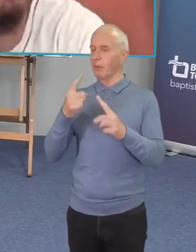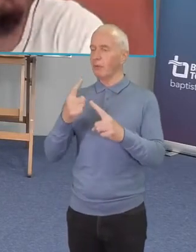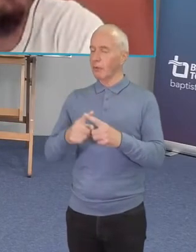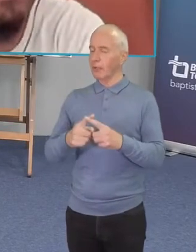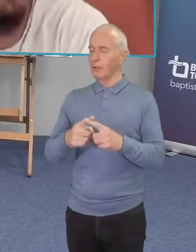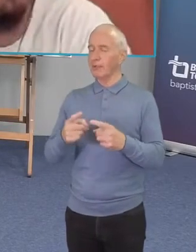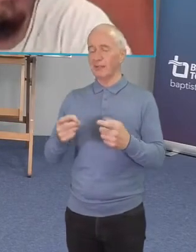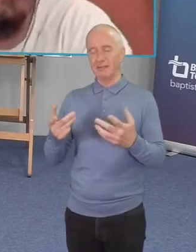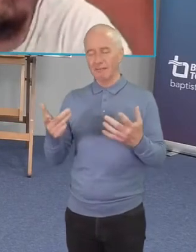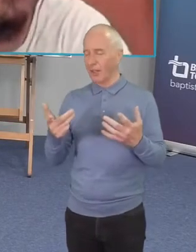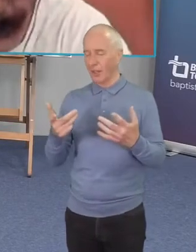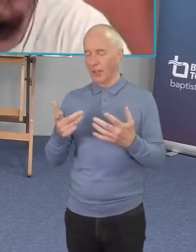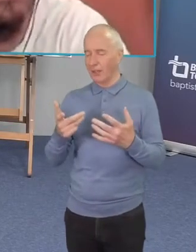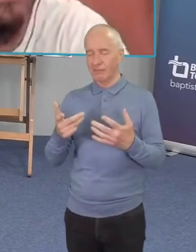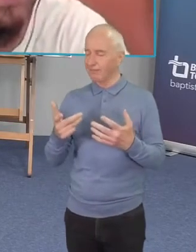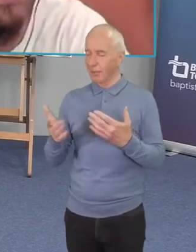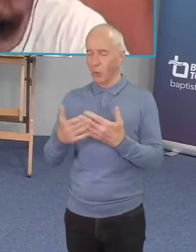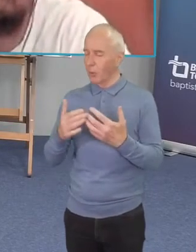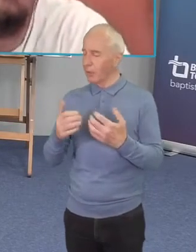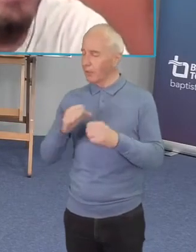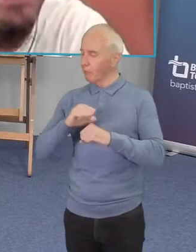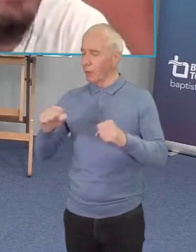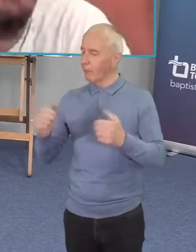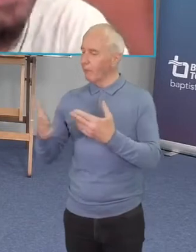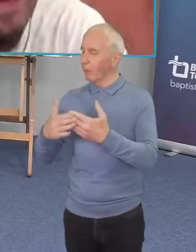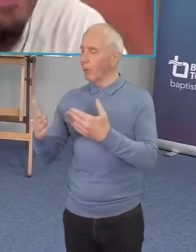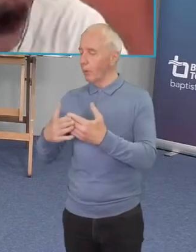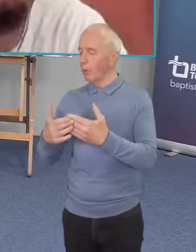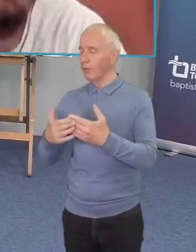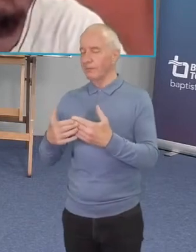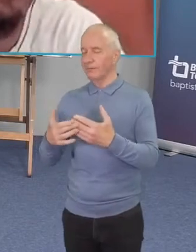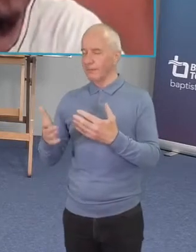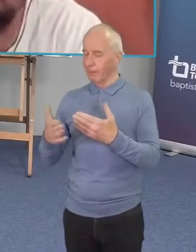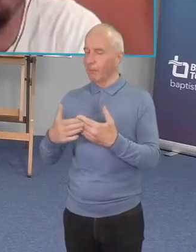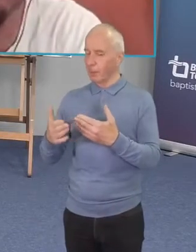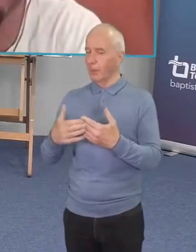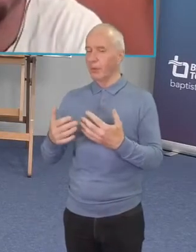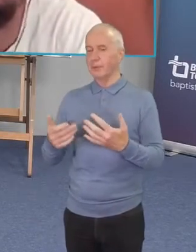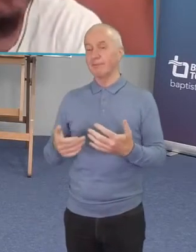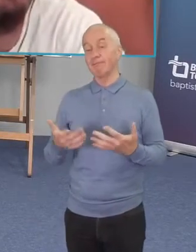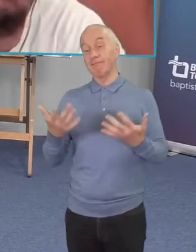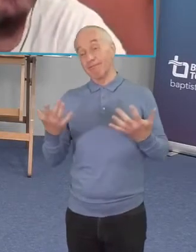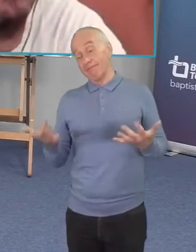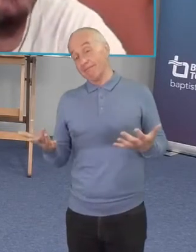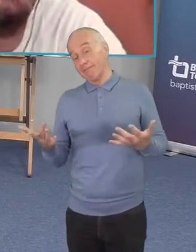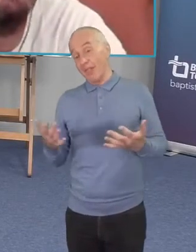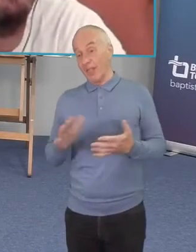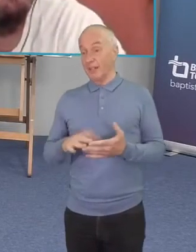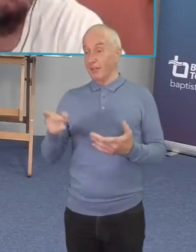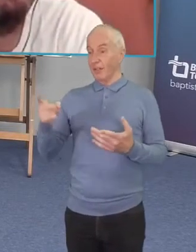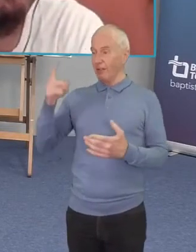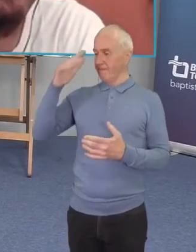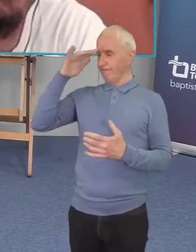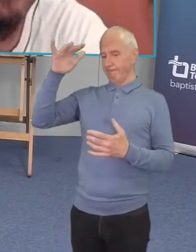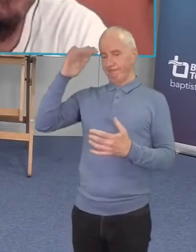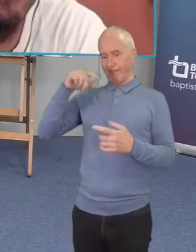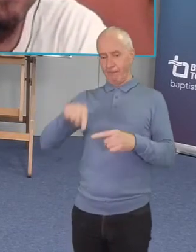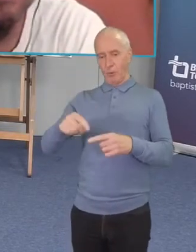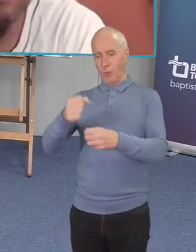for more so that's i think the the kind of uh ethos we need in the church